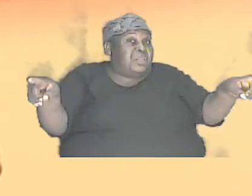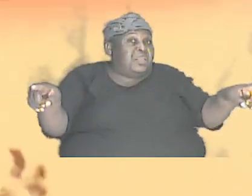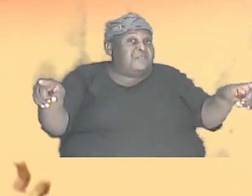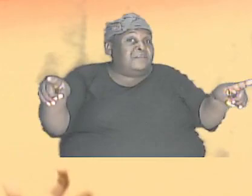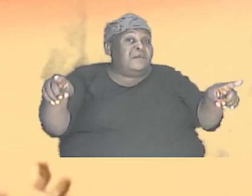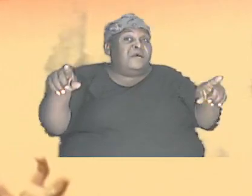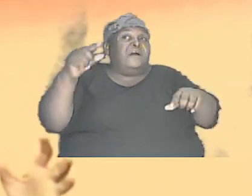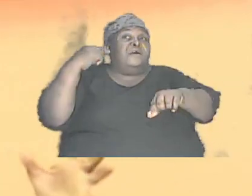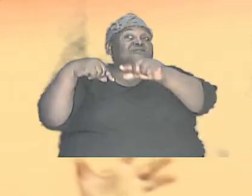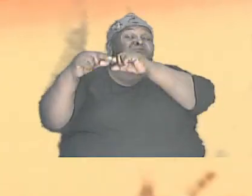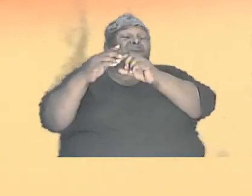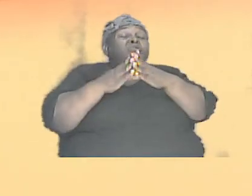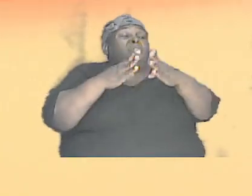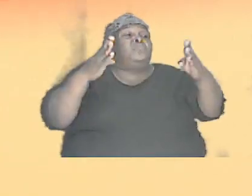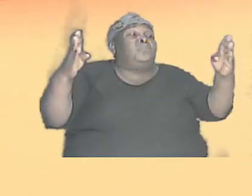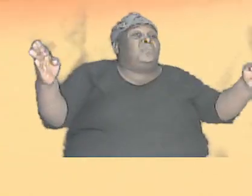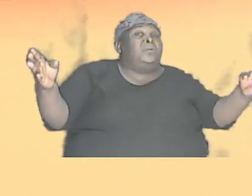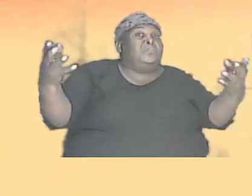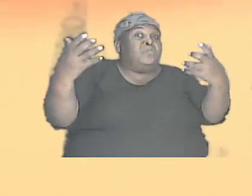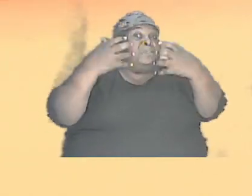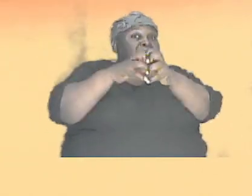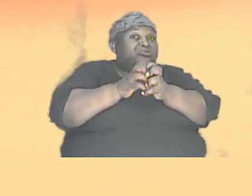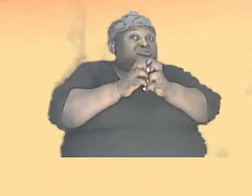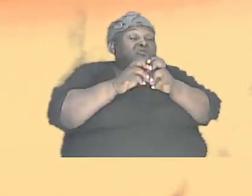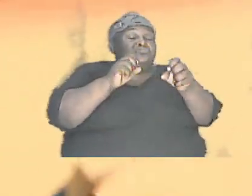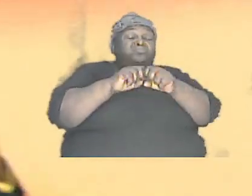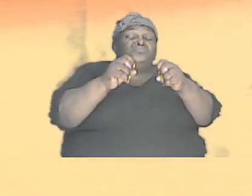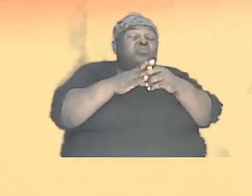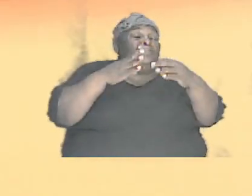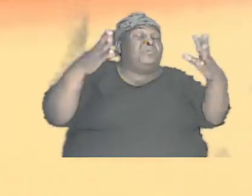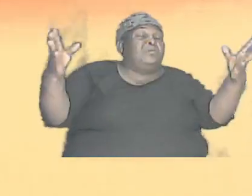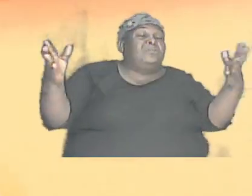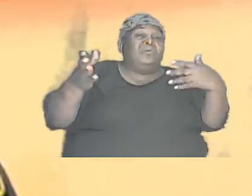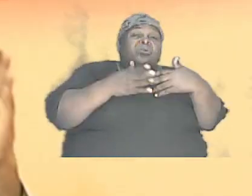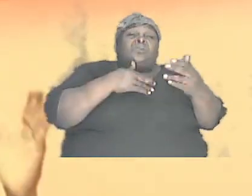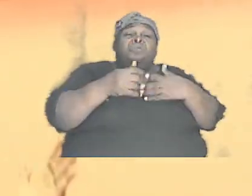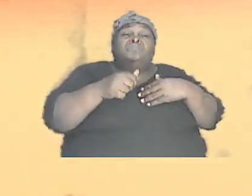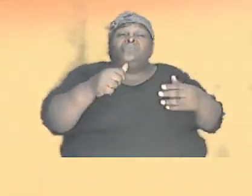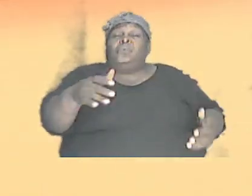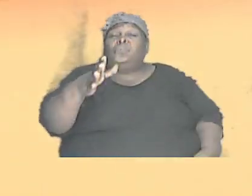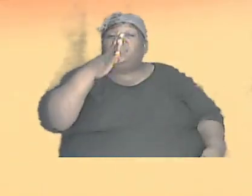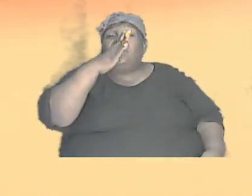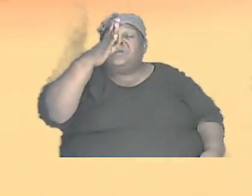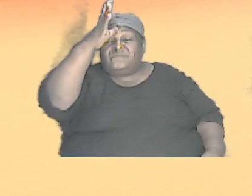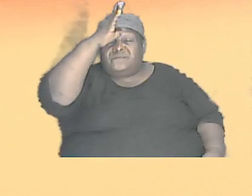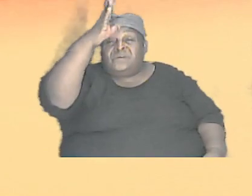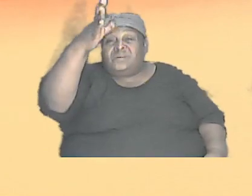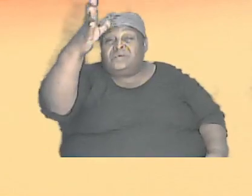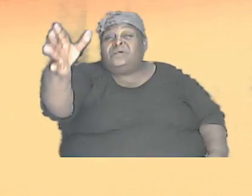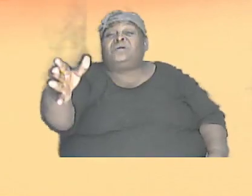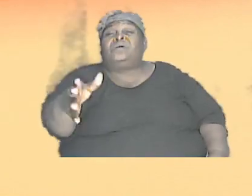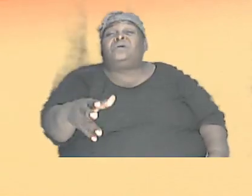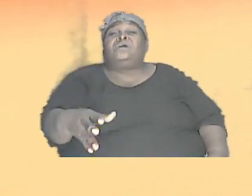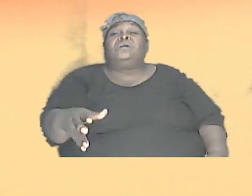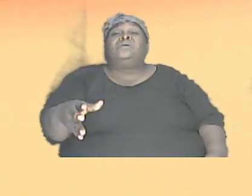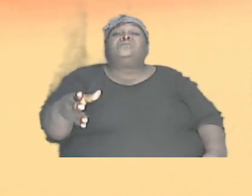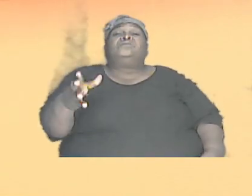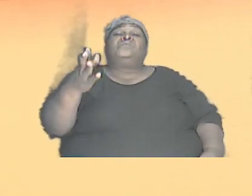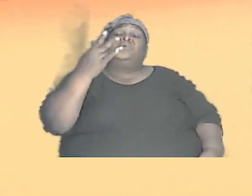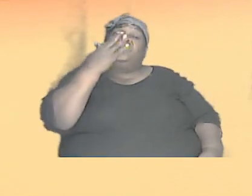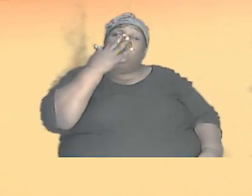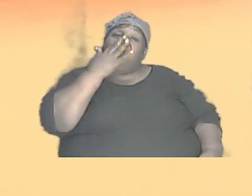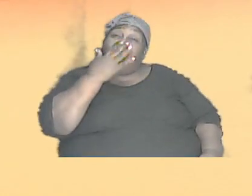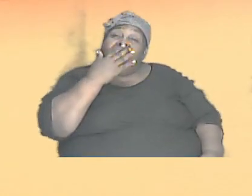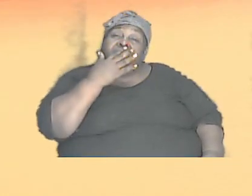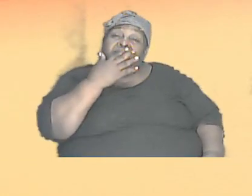the combination is so vast that although your grandfather was a certain of certain coloration